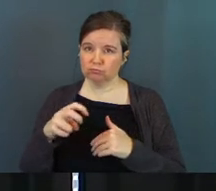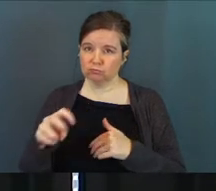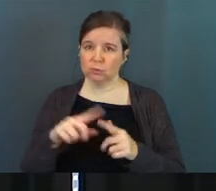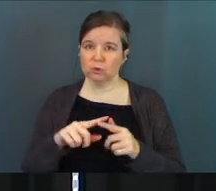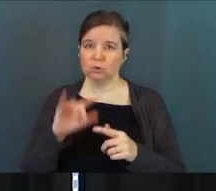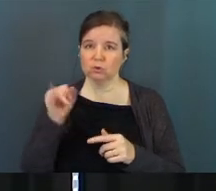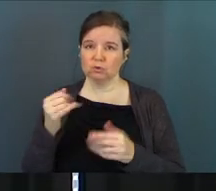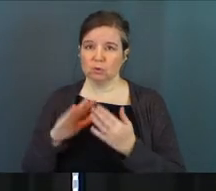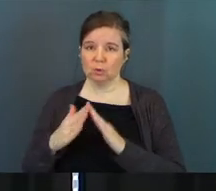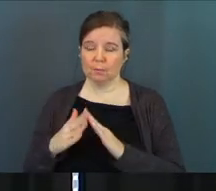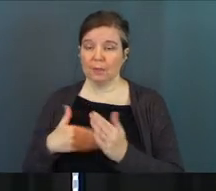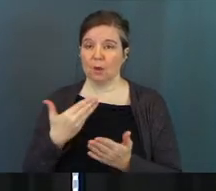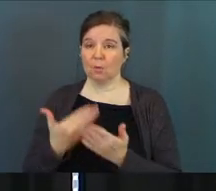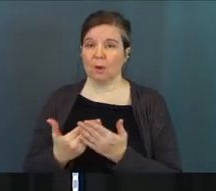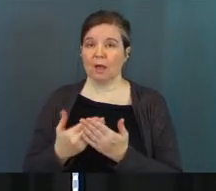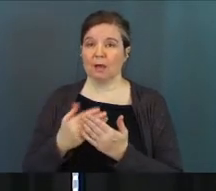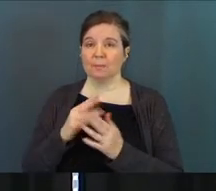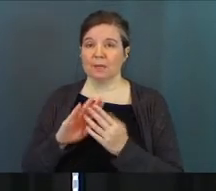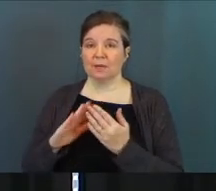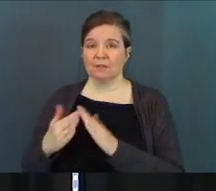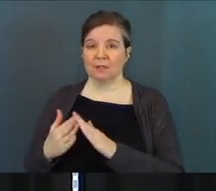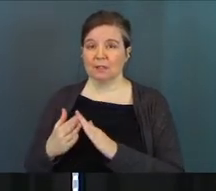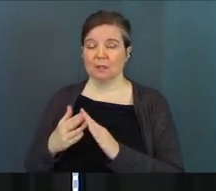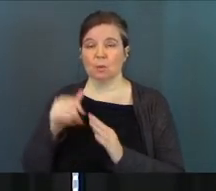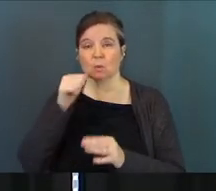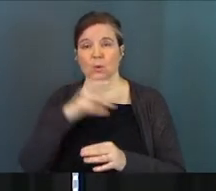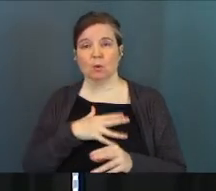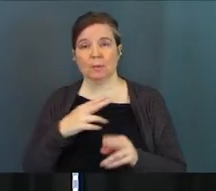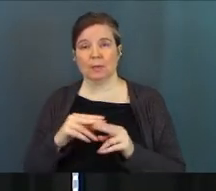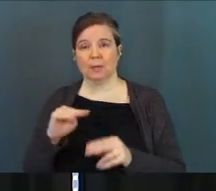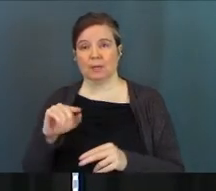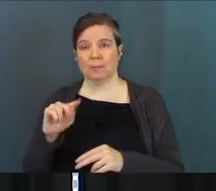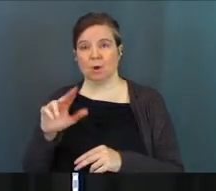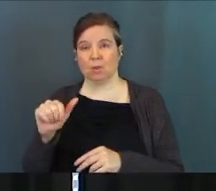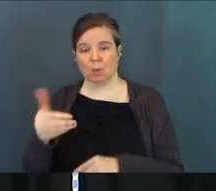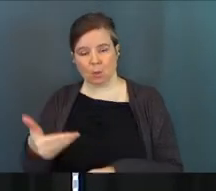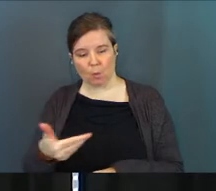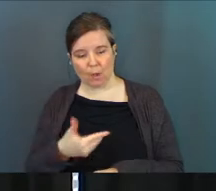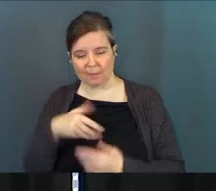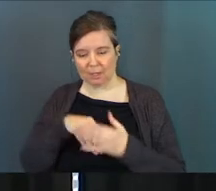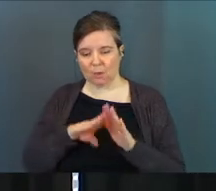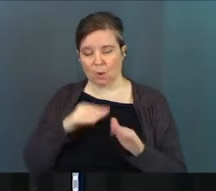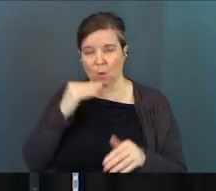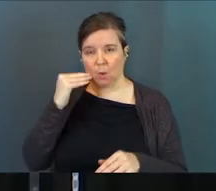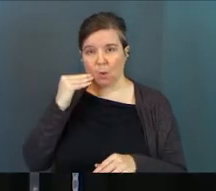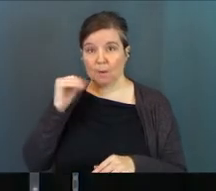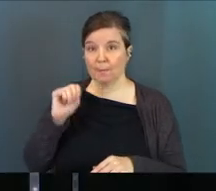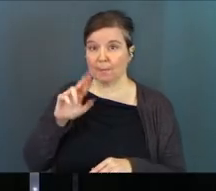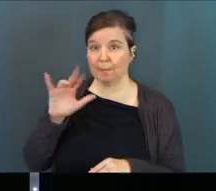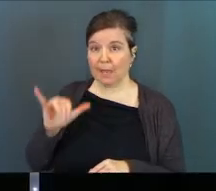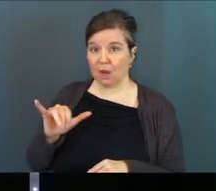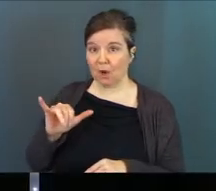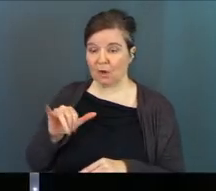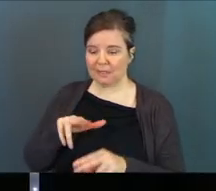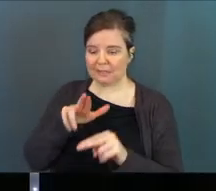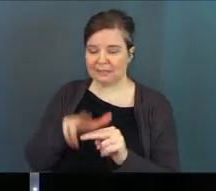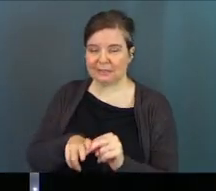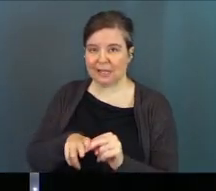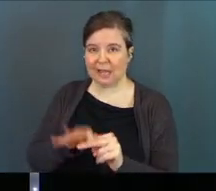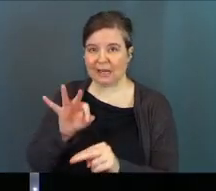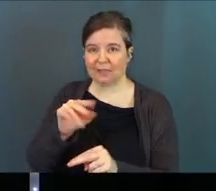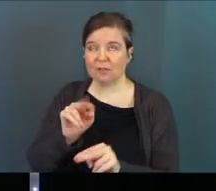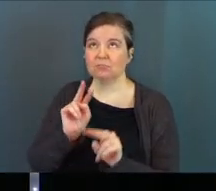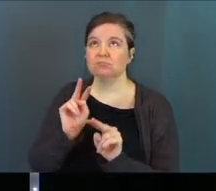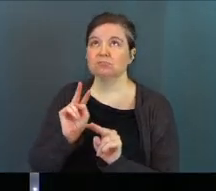they came to a certain village where a woman named Martha welcomed him into her home. Her sister Mary sat at the Lord's feet,